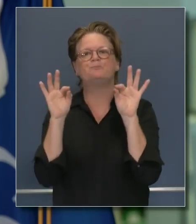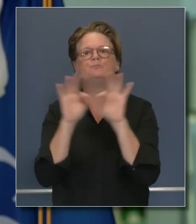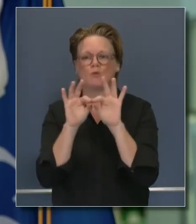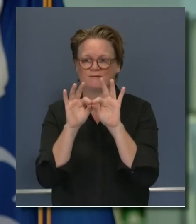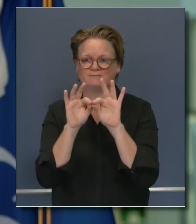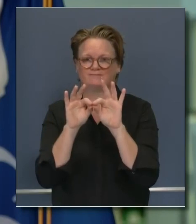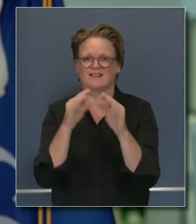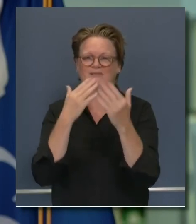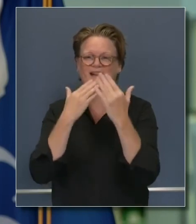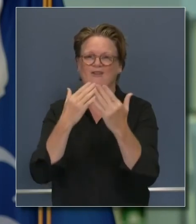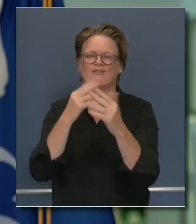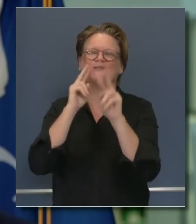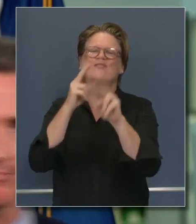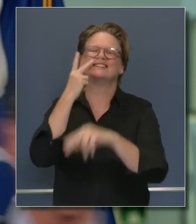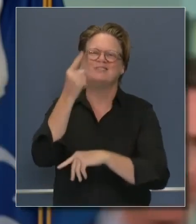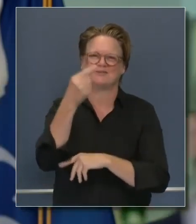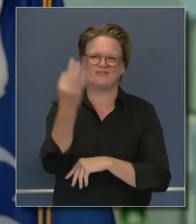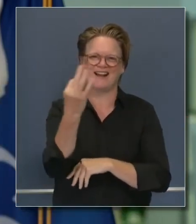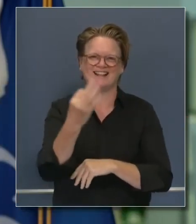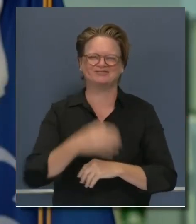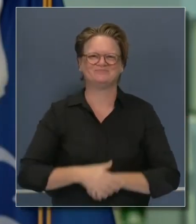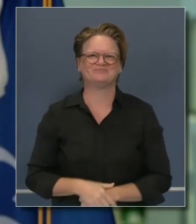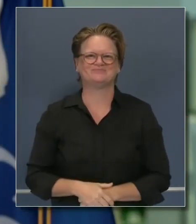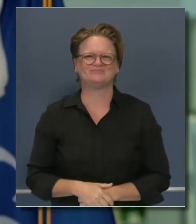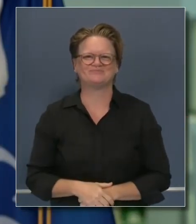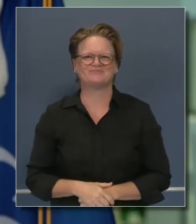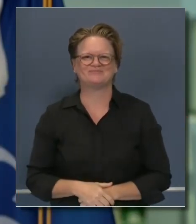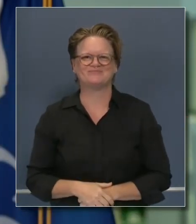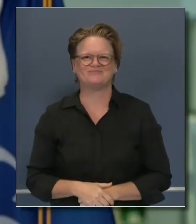up on Friday. you.